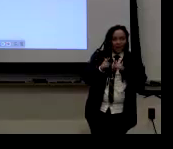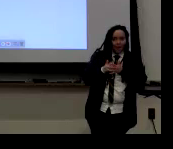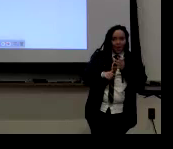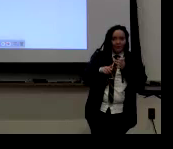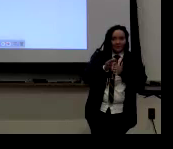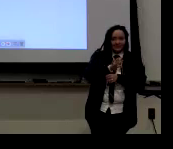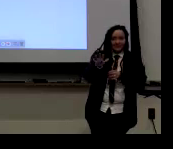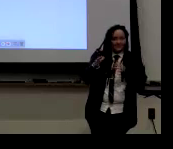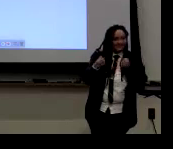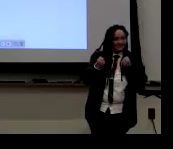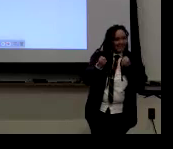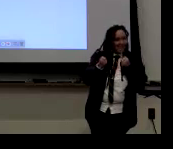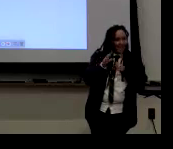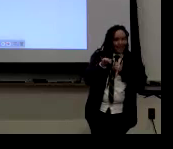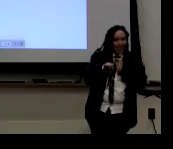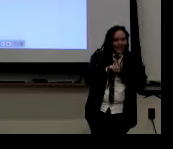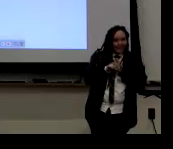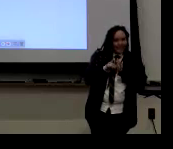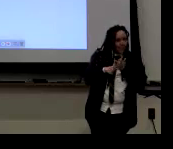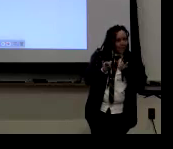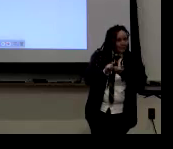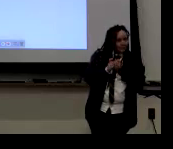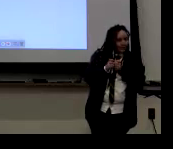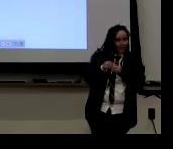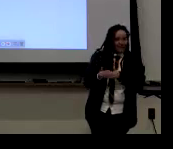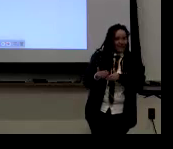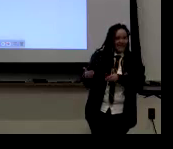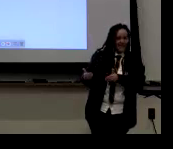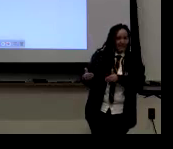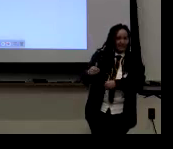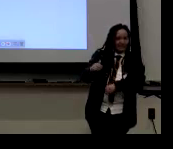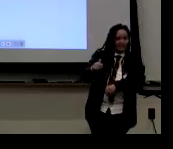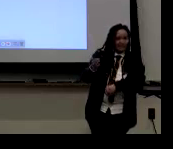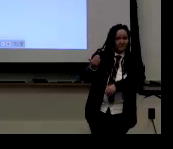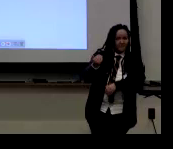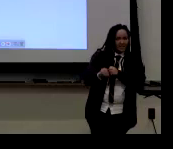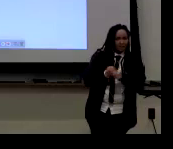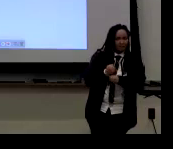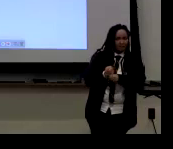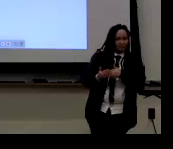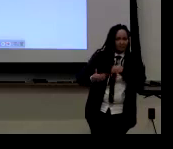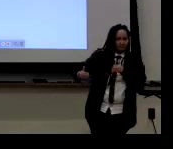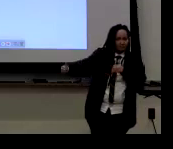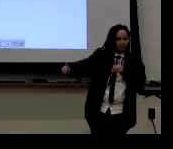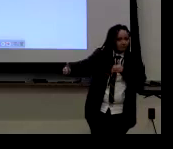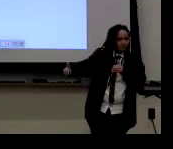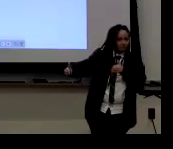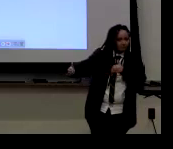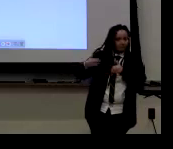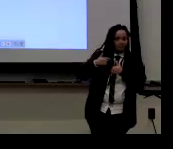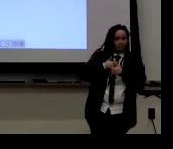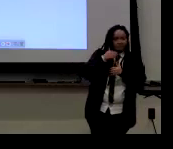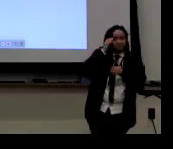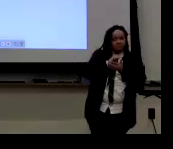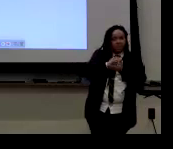But I, I do wonder how the signing